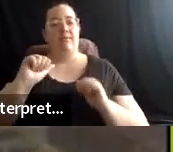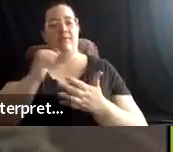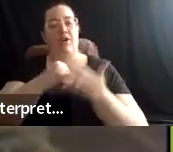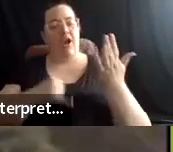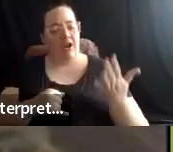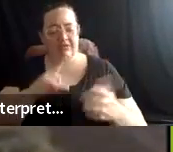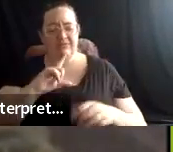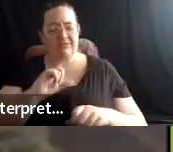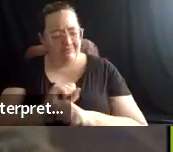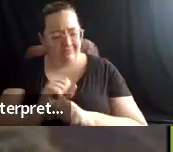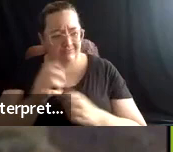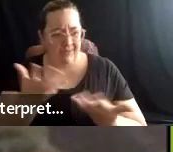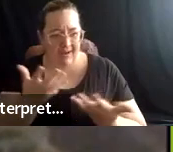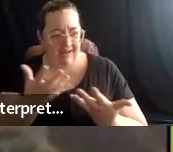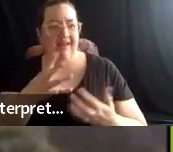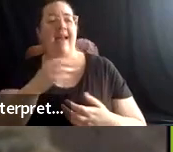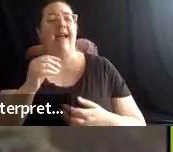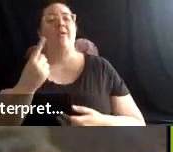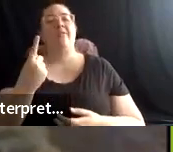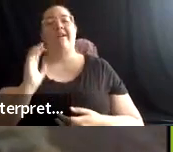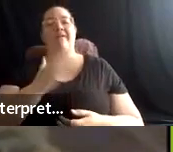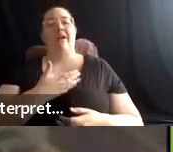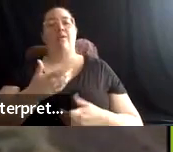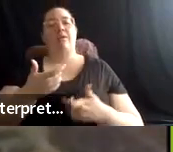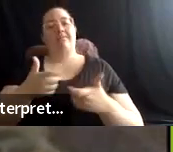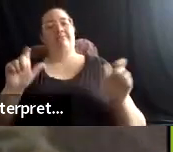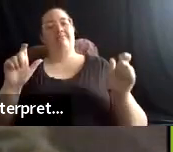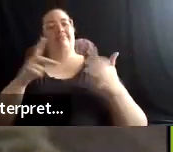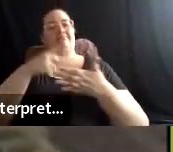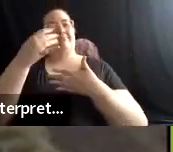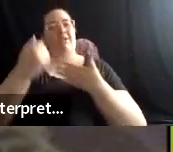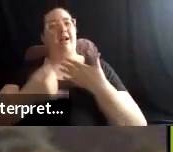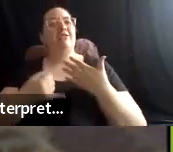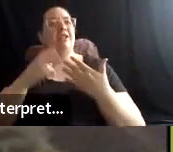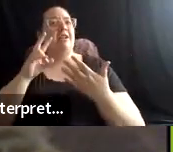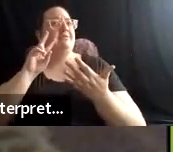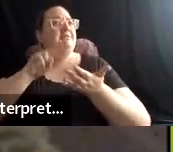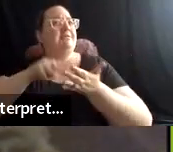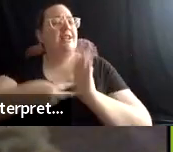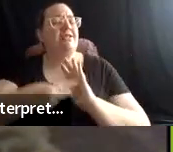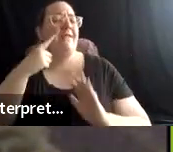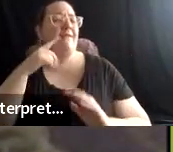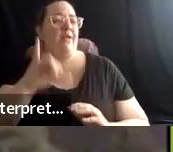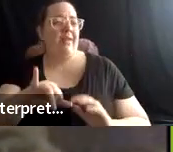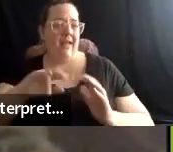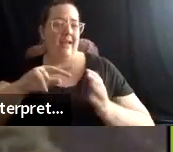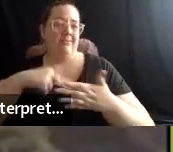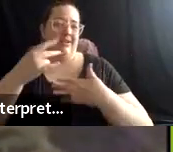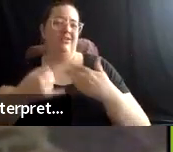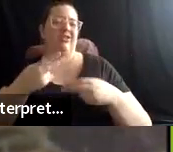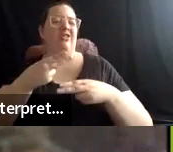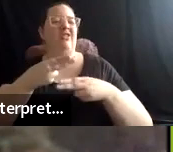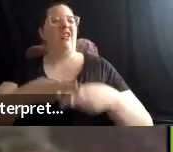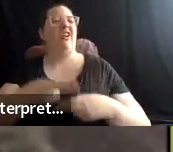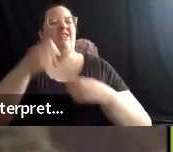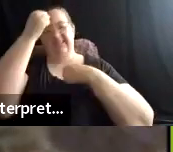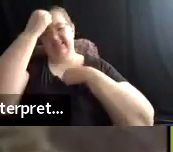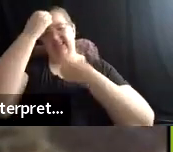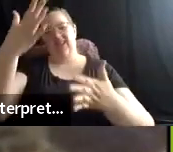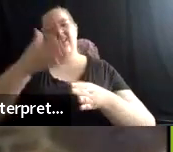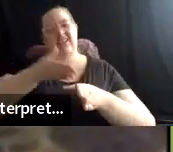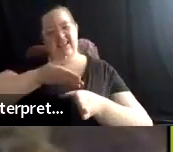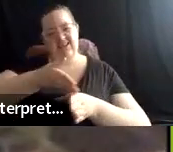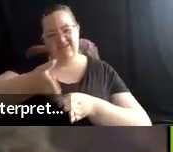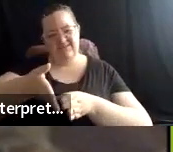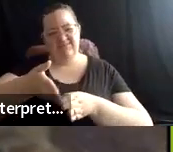intention of that specific project called the Decolonization Track. So First